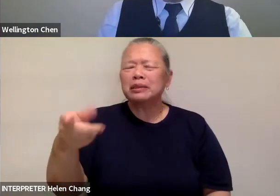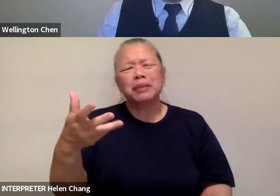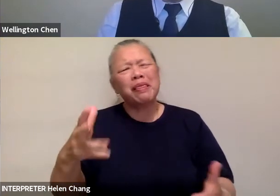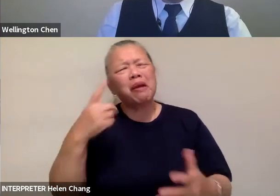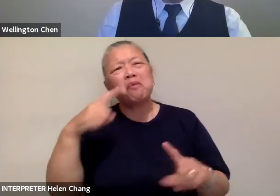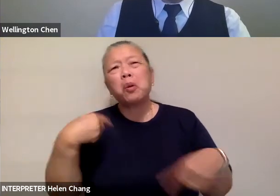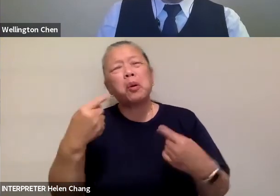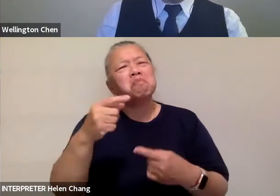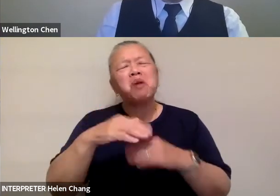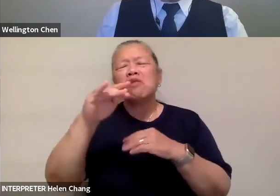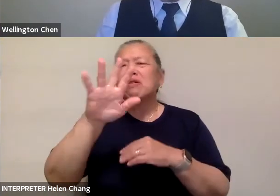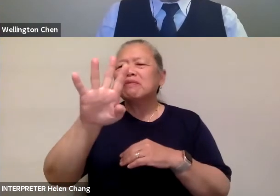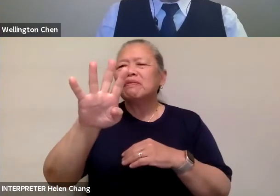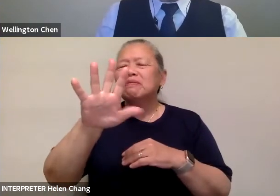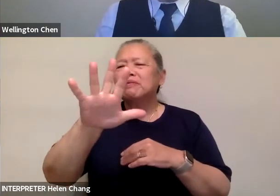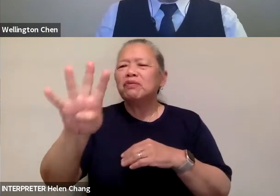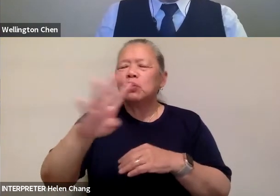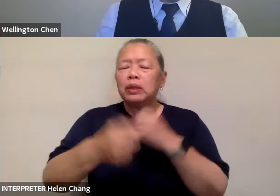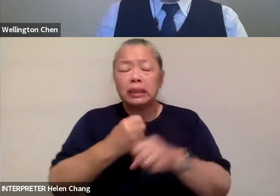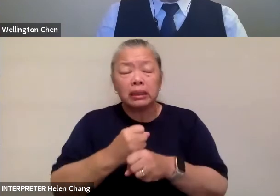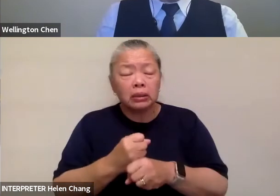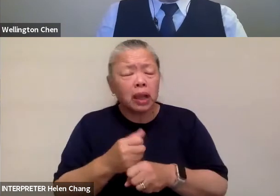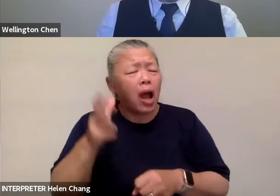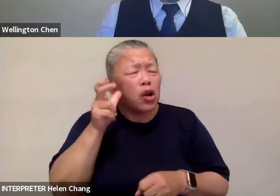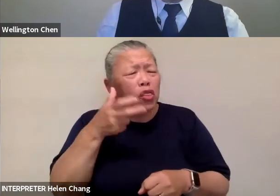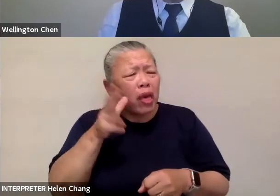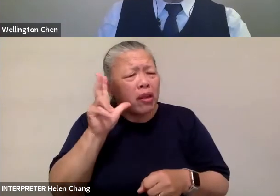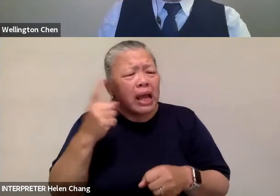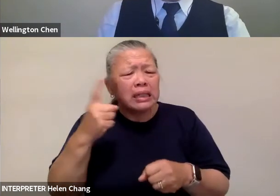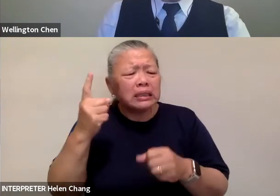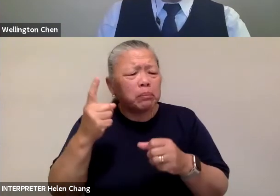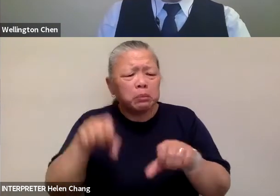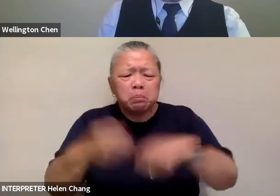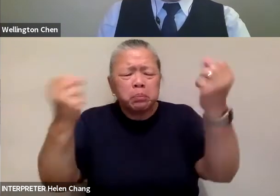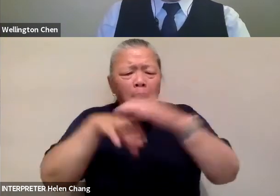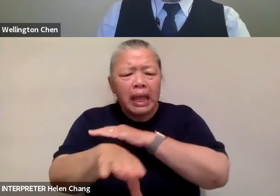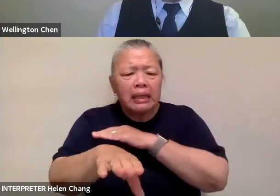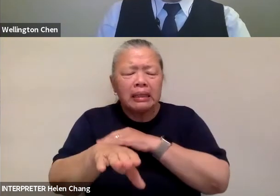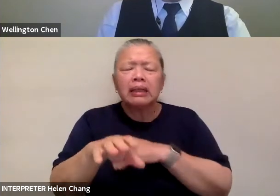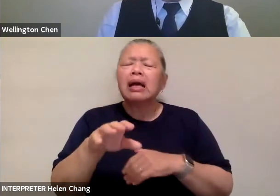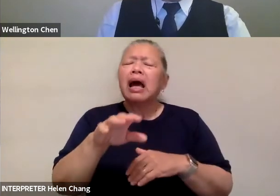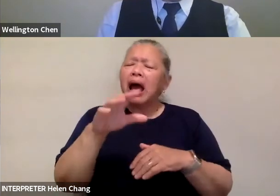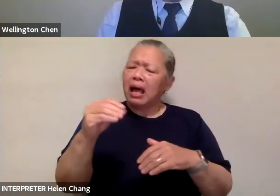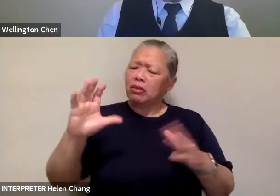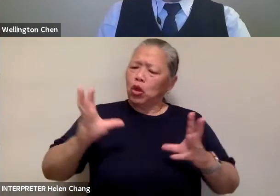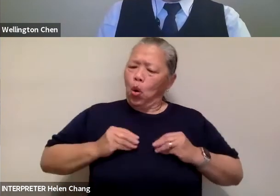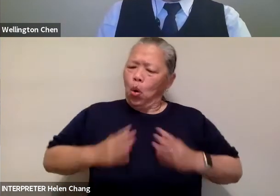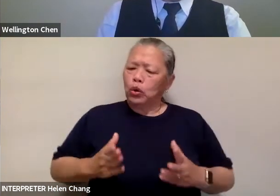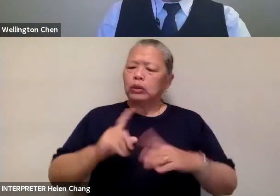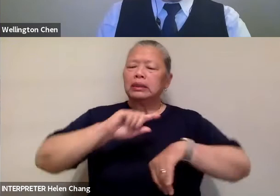sadly, that a few days ago it was vandalized. And that Tien Chan, the owner, has started a GoFundMe,